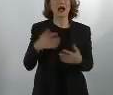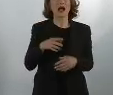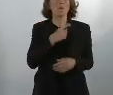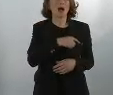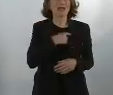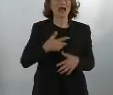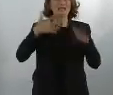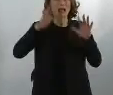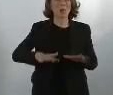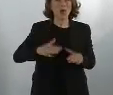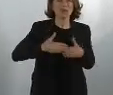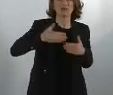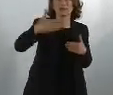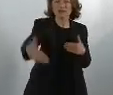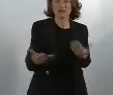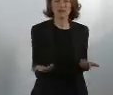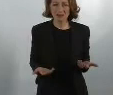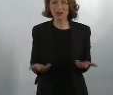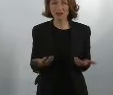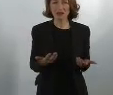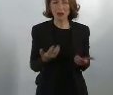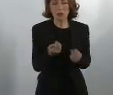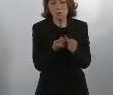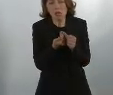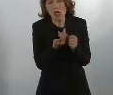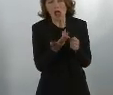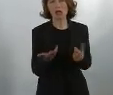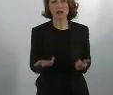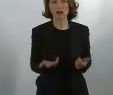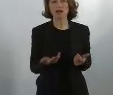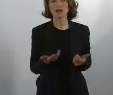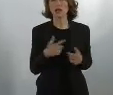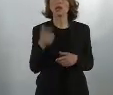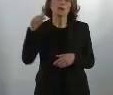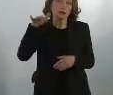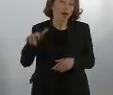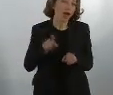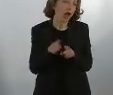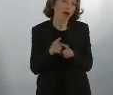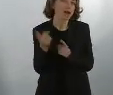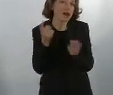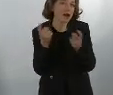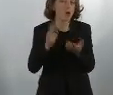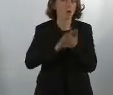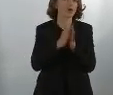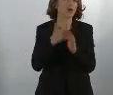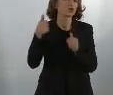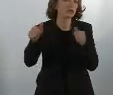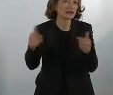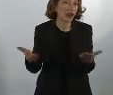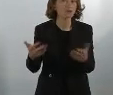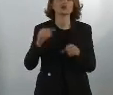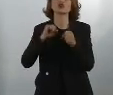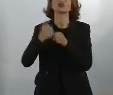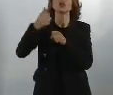incentives do you see for other countries to take part in that 10 months after the Malta declaration? You mentioned the heads of